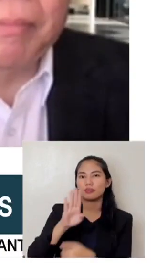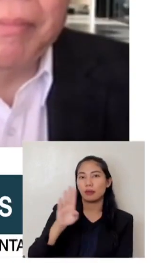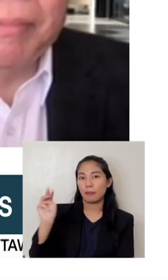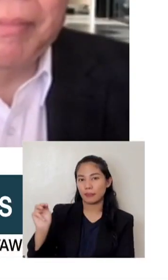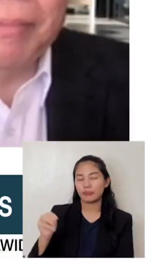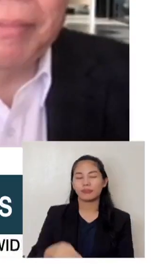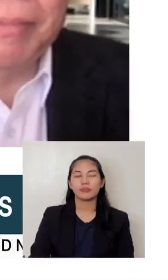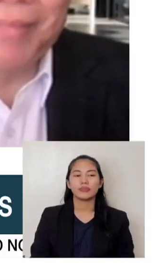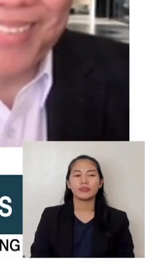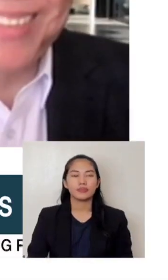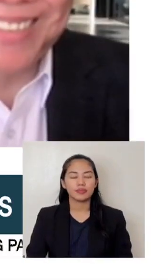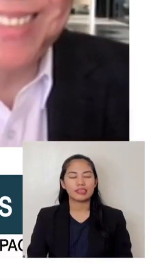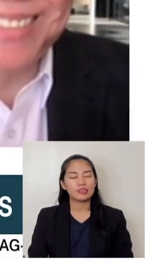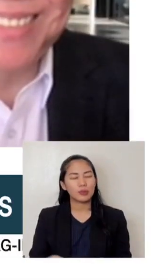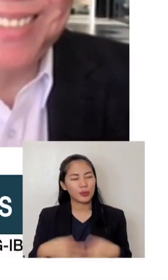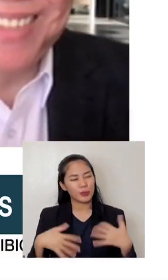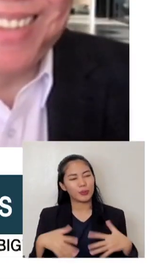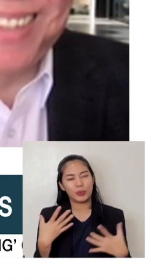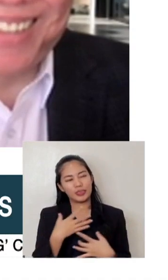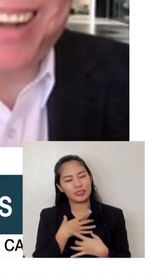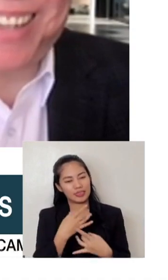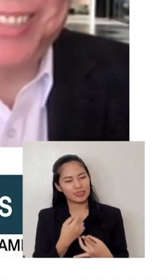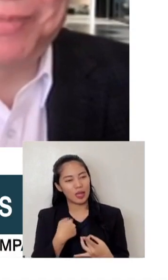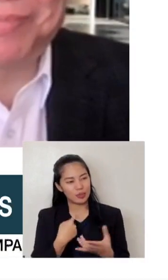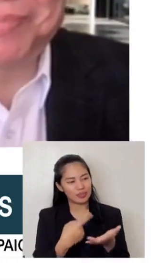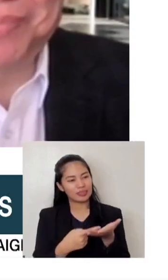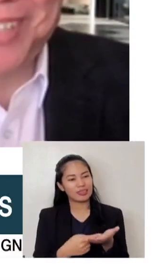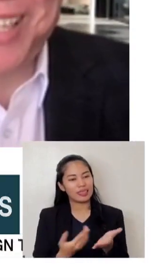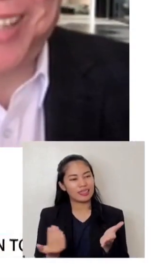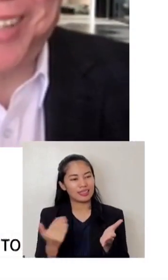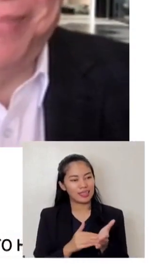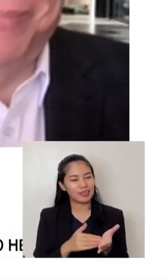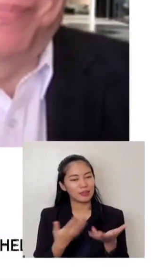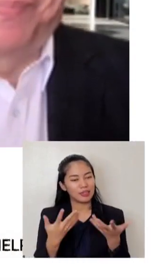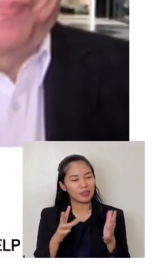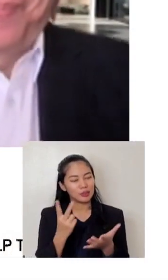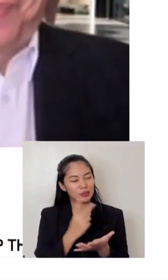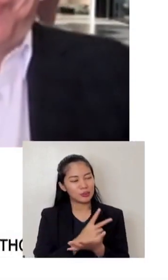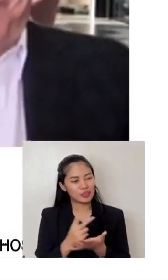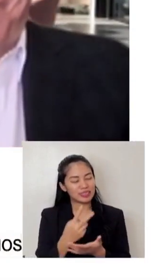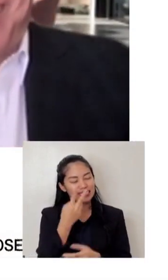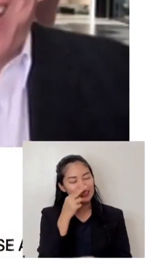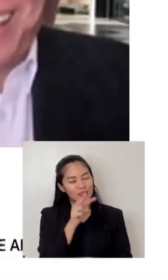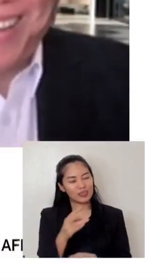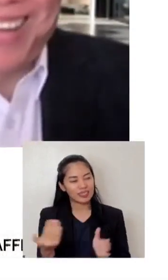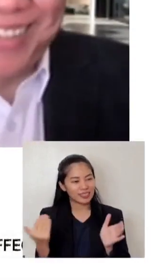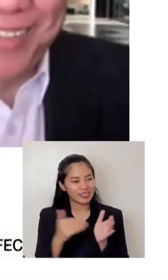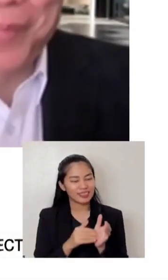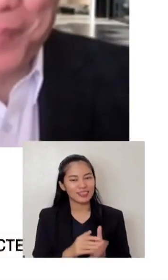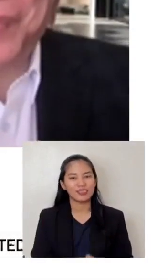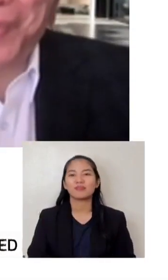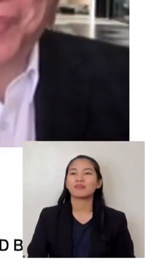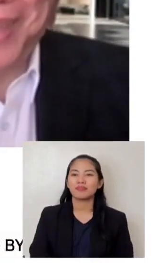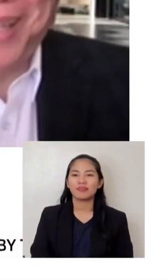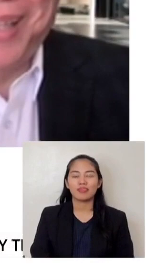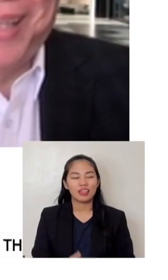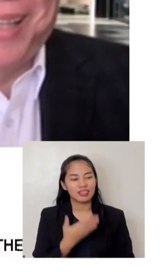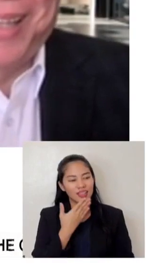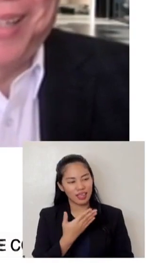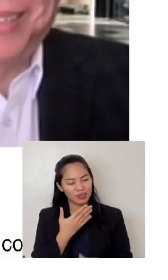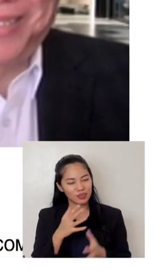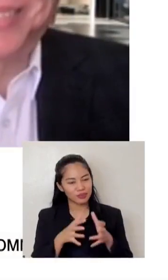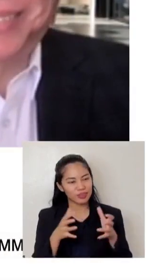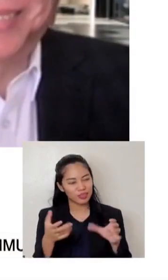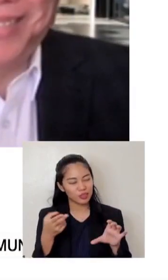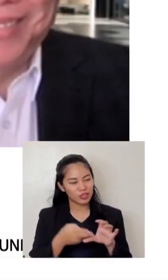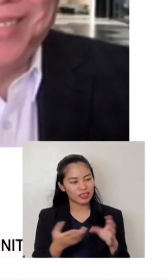going to talk to you in the next, after two weeks then. See if you were just prophetic right that moment. Thank you so much for joining us today.